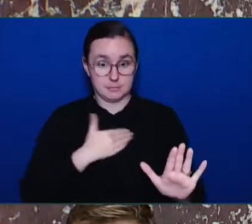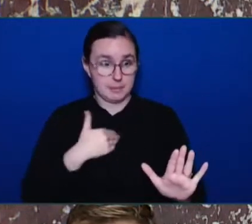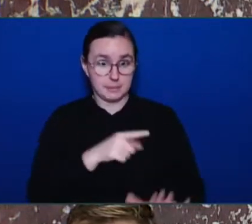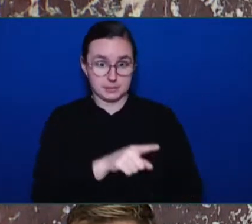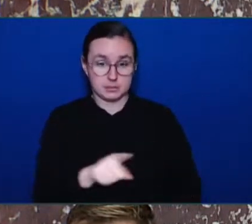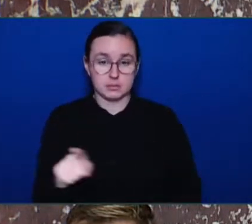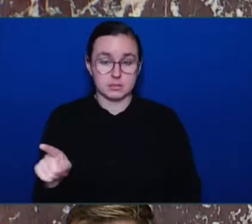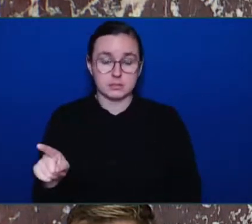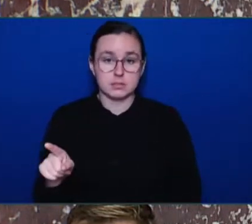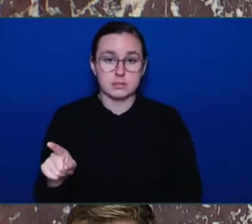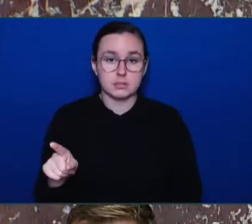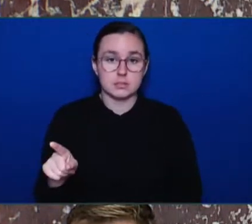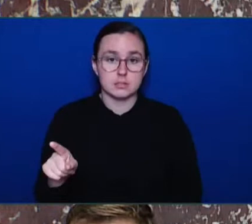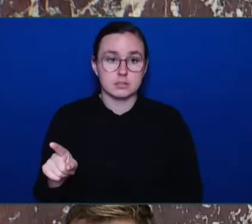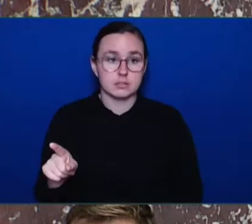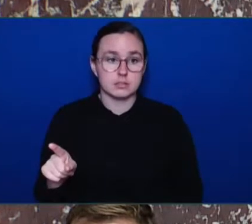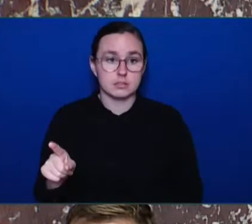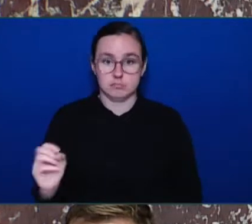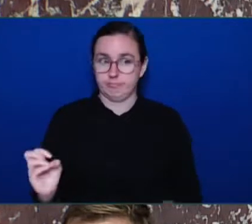Members? Members?